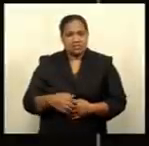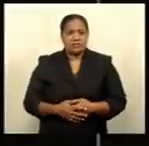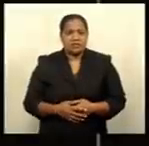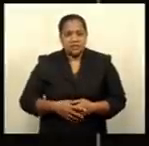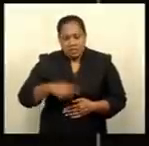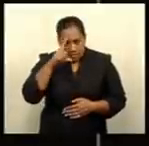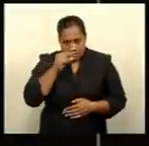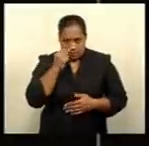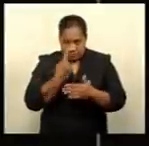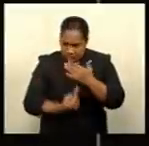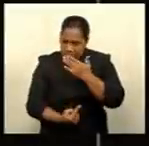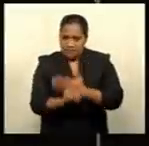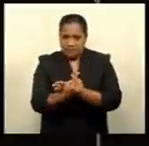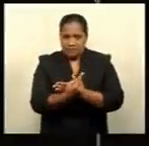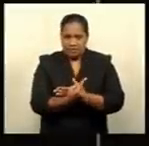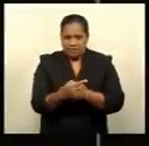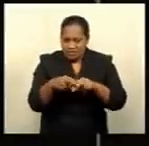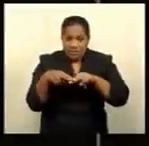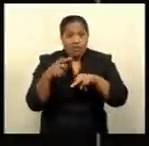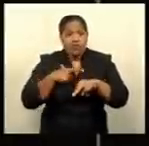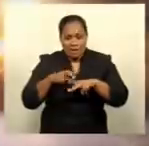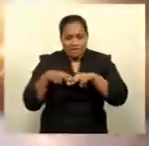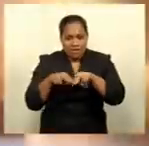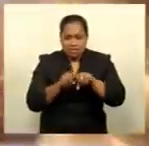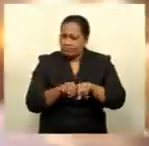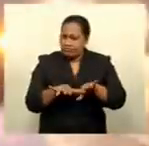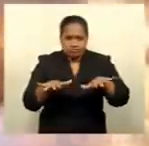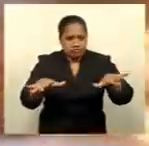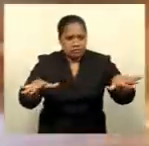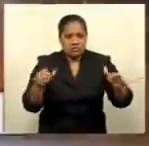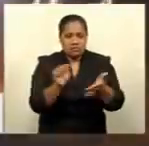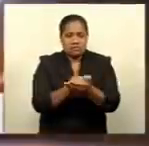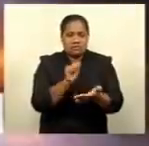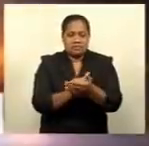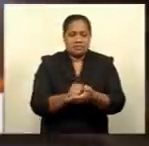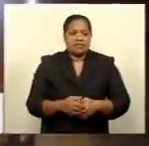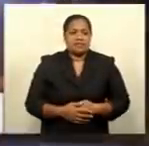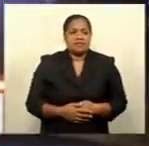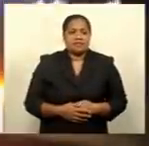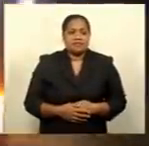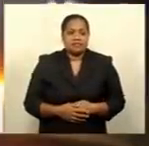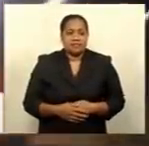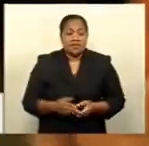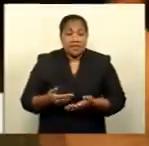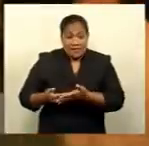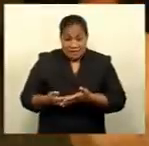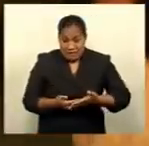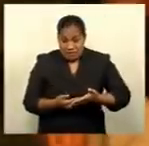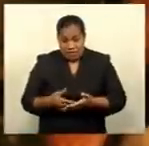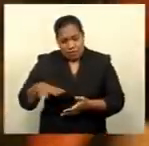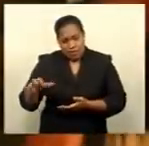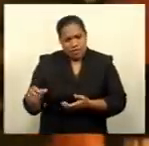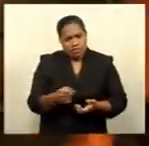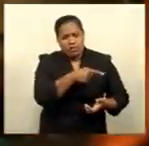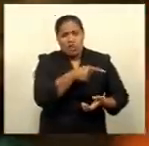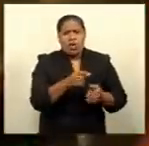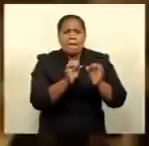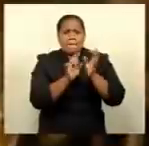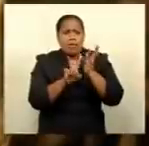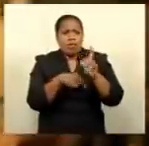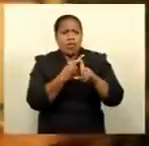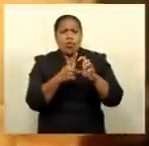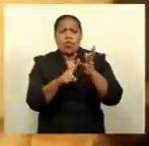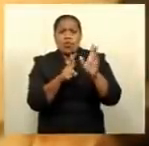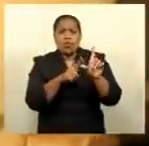possible, given Fiji's widespread infections. The infant was taken to the Bukuya Health Center in respiratory distress.